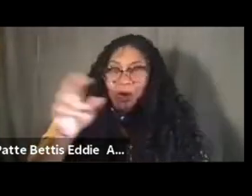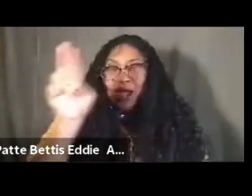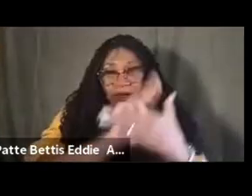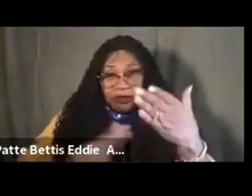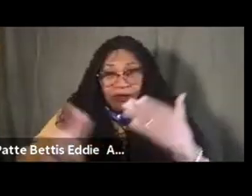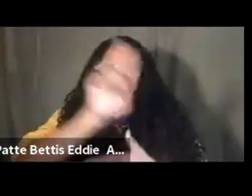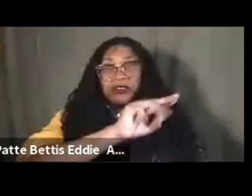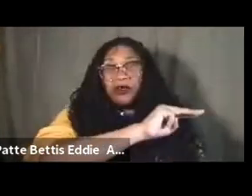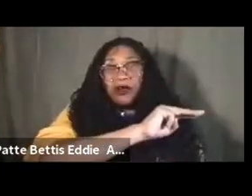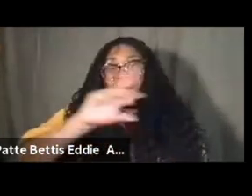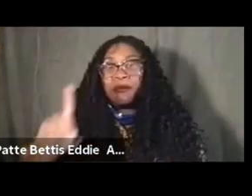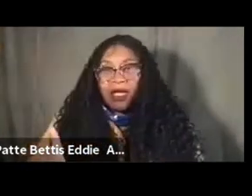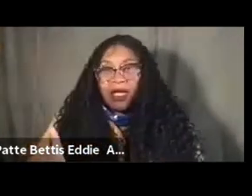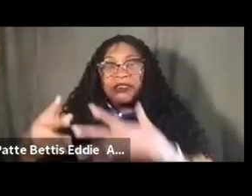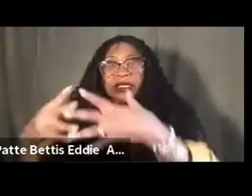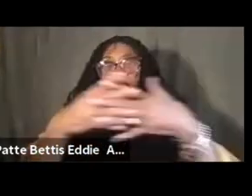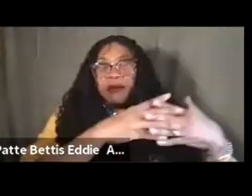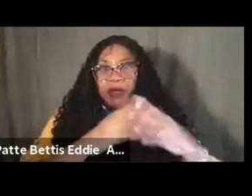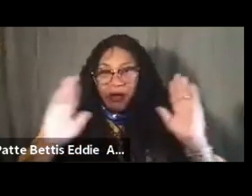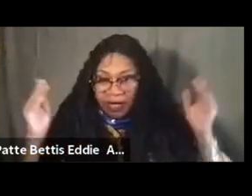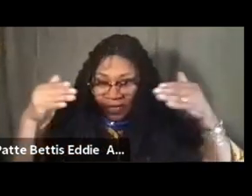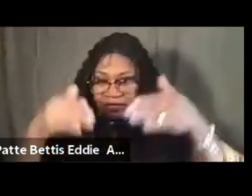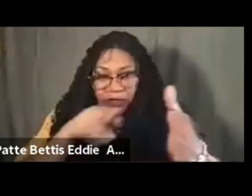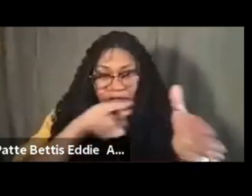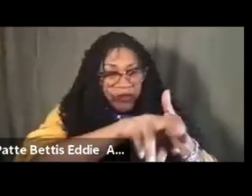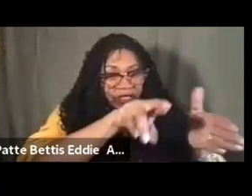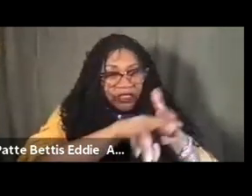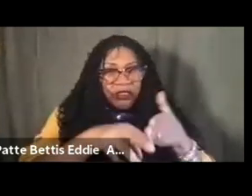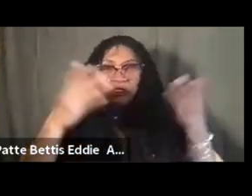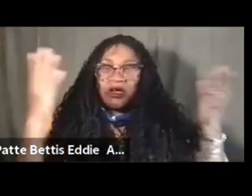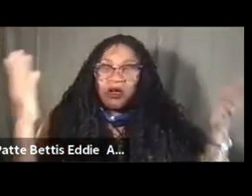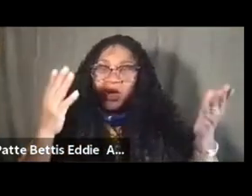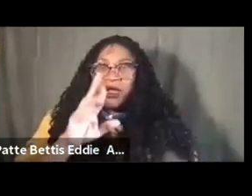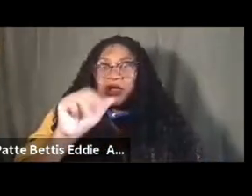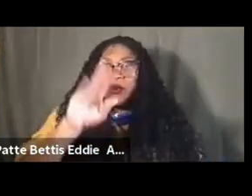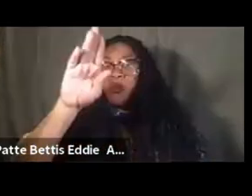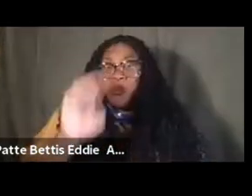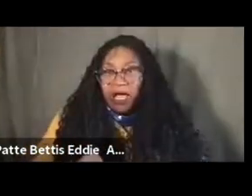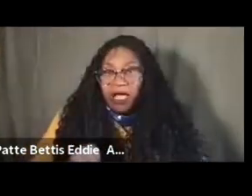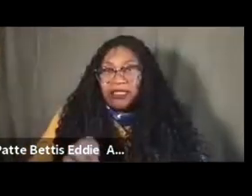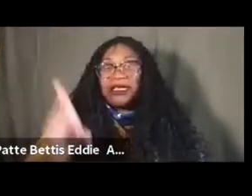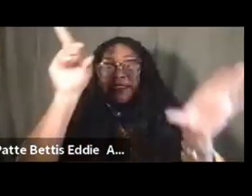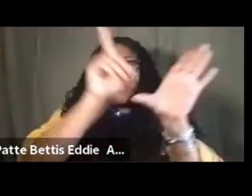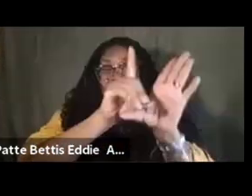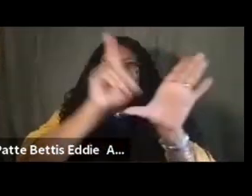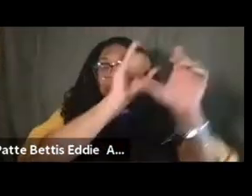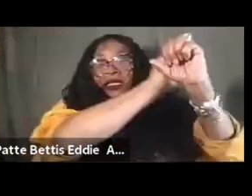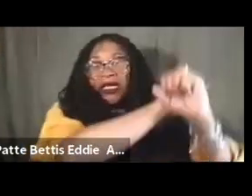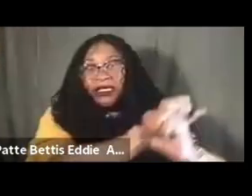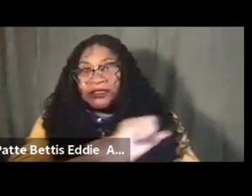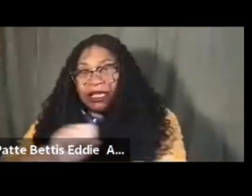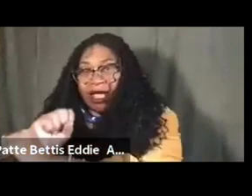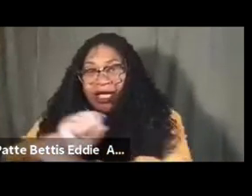Park in American Studies. Her research focuses on race, disability, slavery, public history, digital